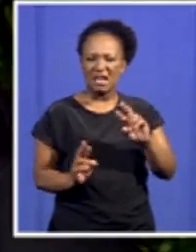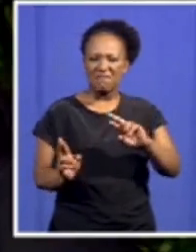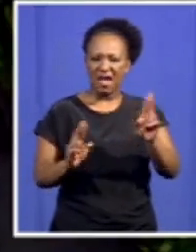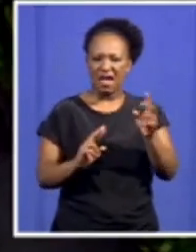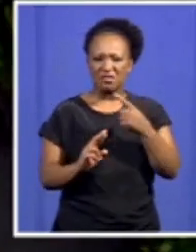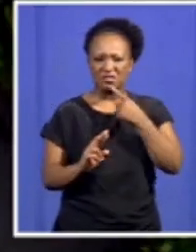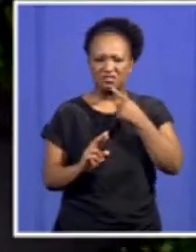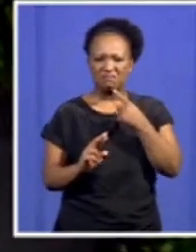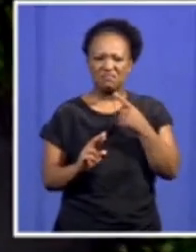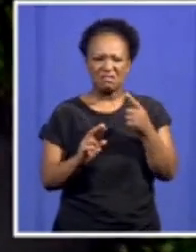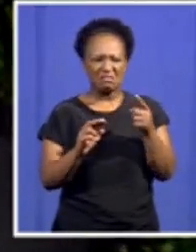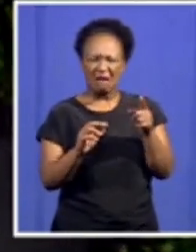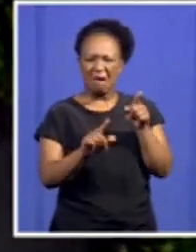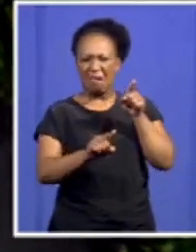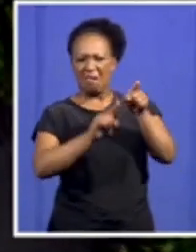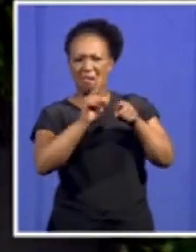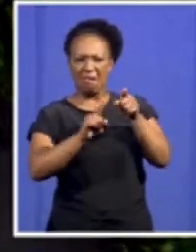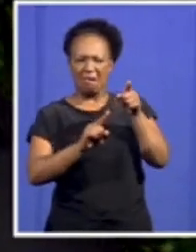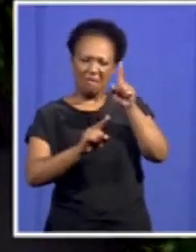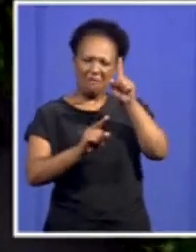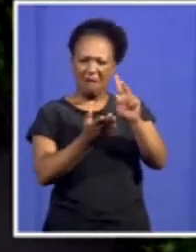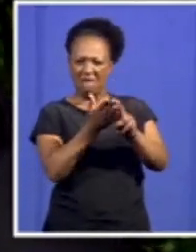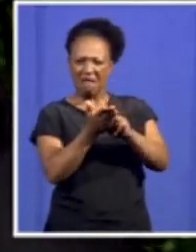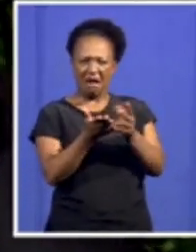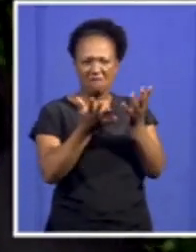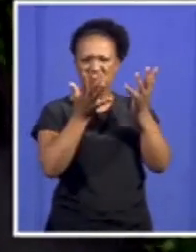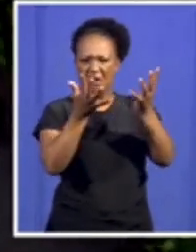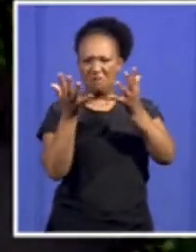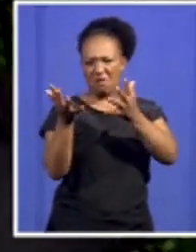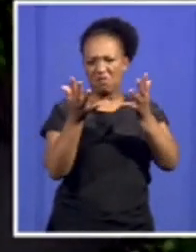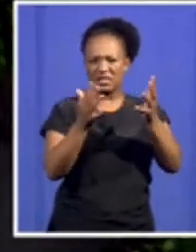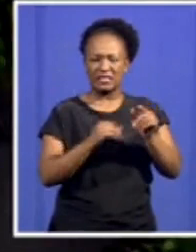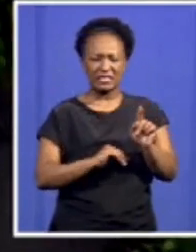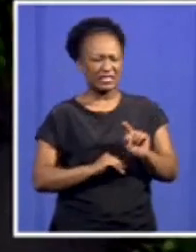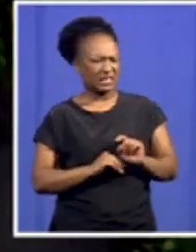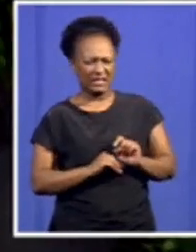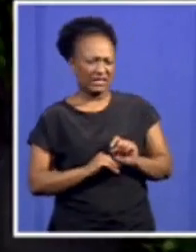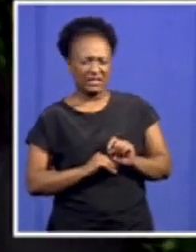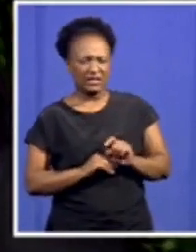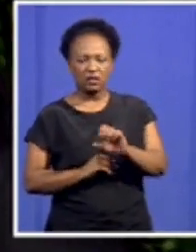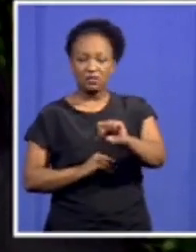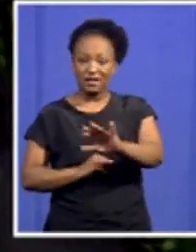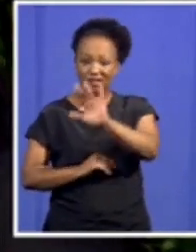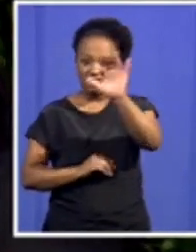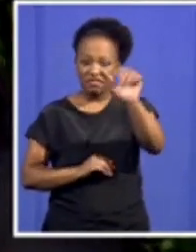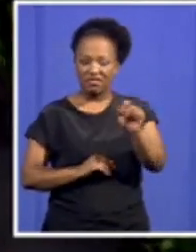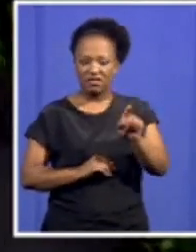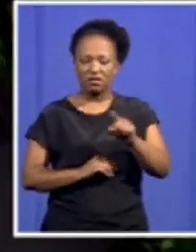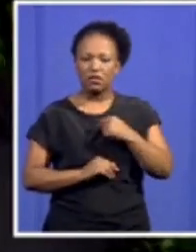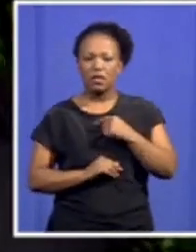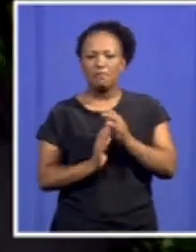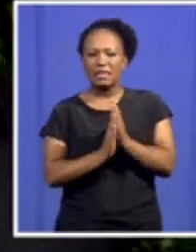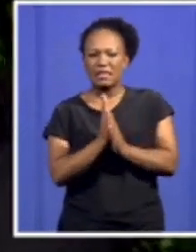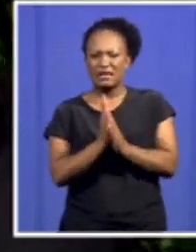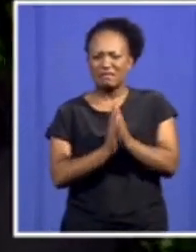And we want to say that South Africa and South Africa, we are aspiring for. It's South Africa that is not based on